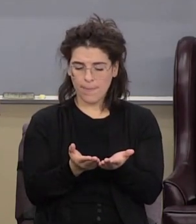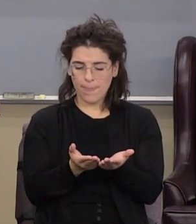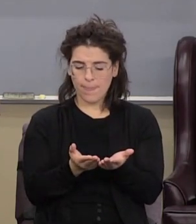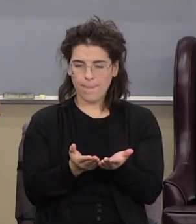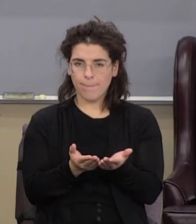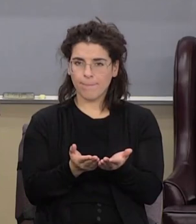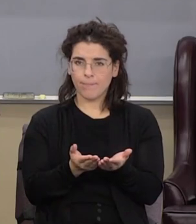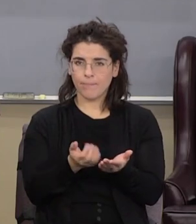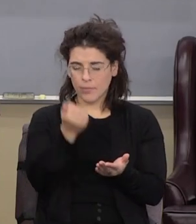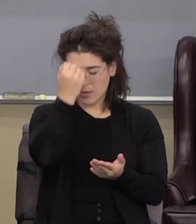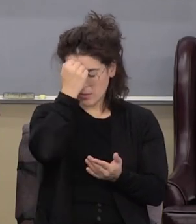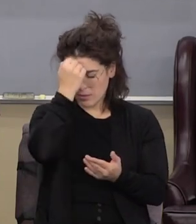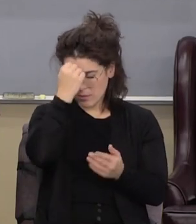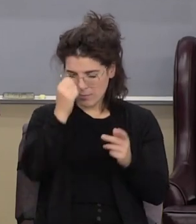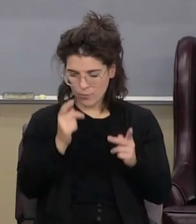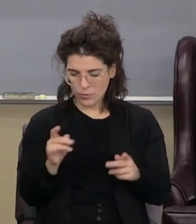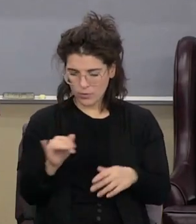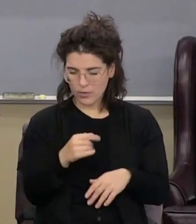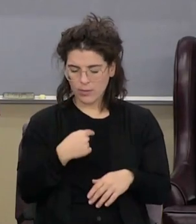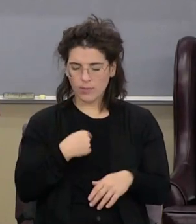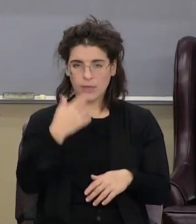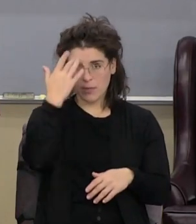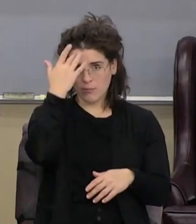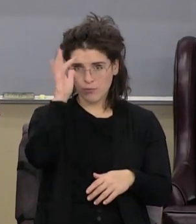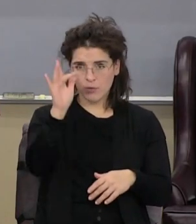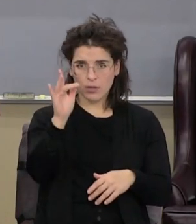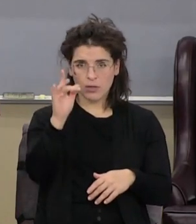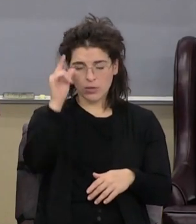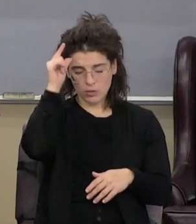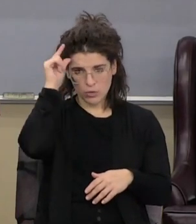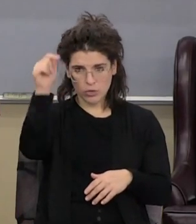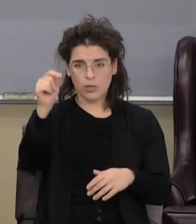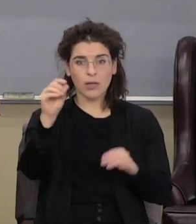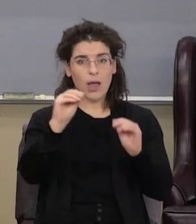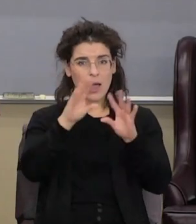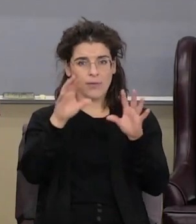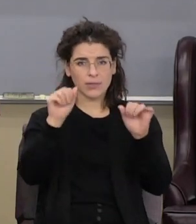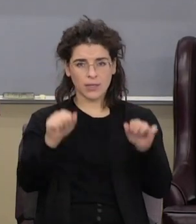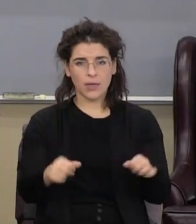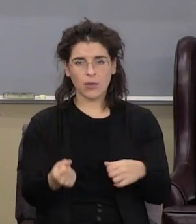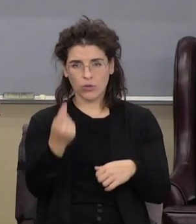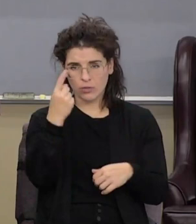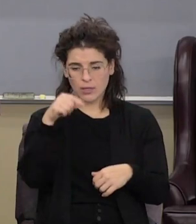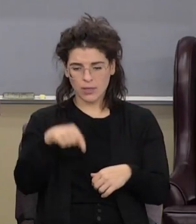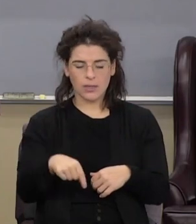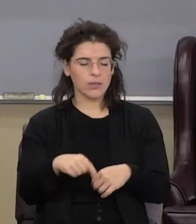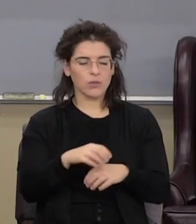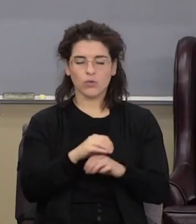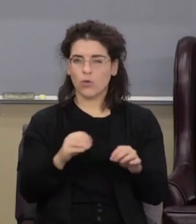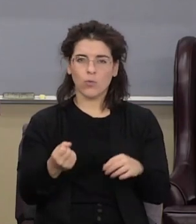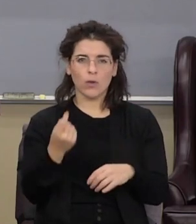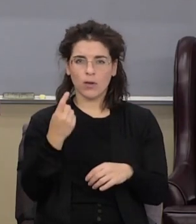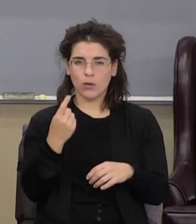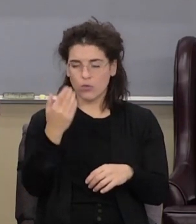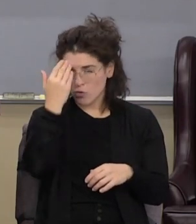Dumb thump like me can understand it. Brilliant geniuses like you obviously can. Know and understand.